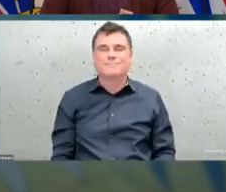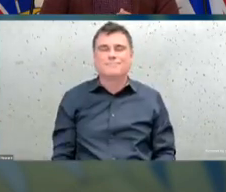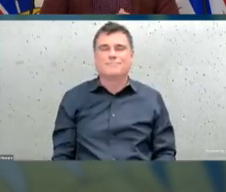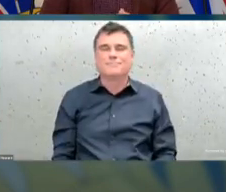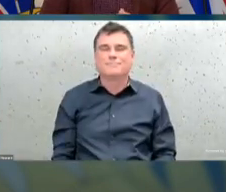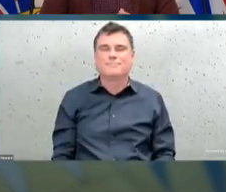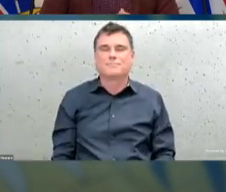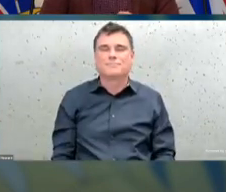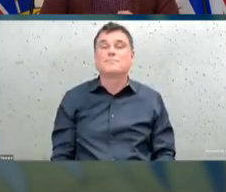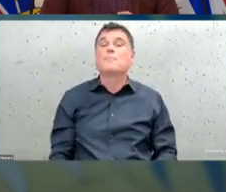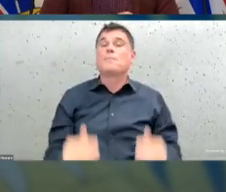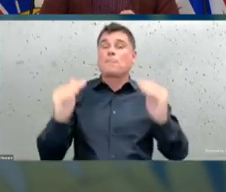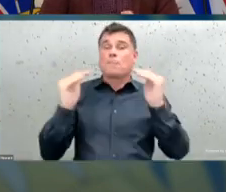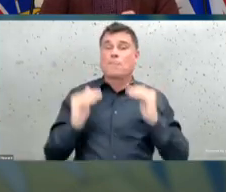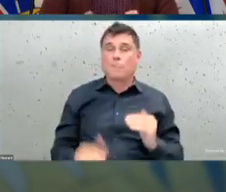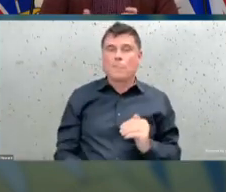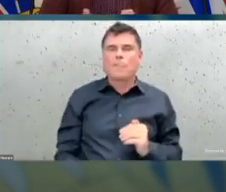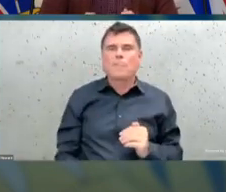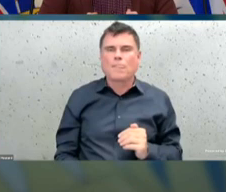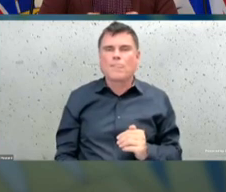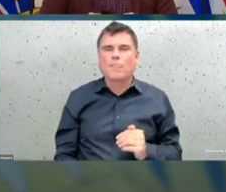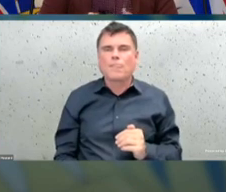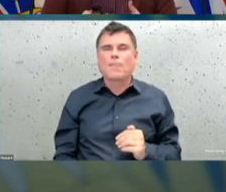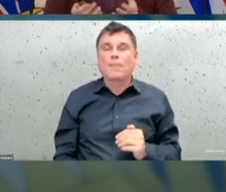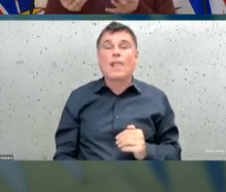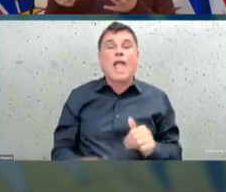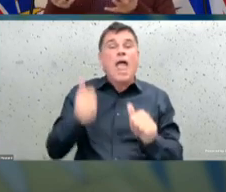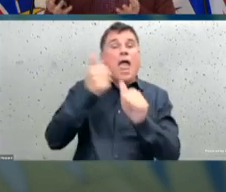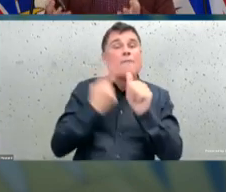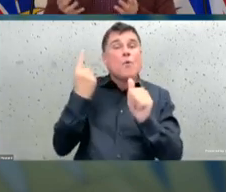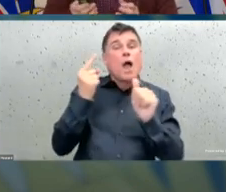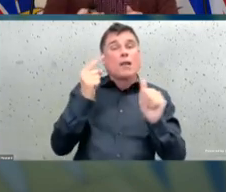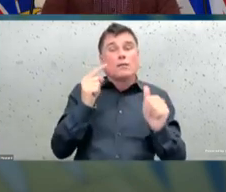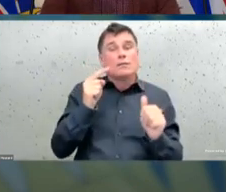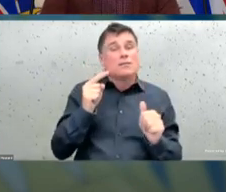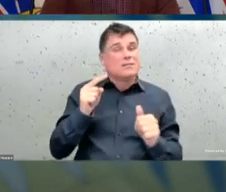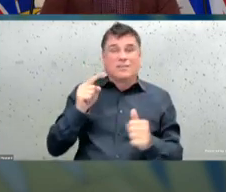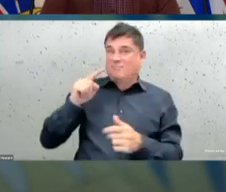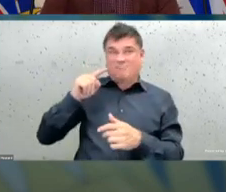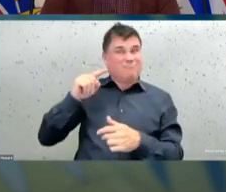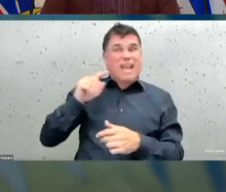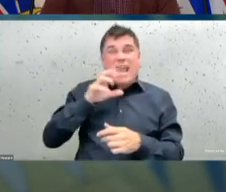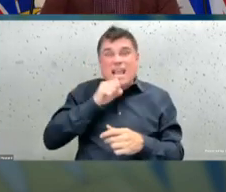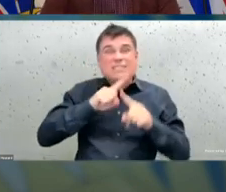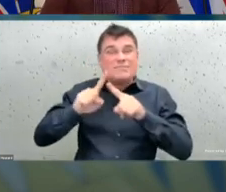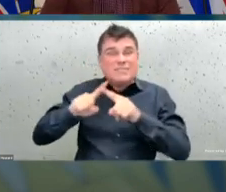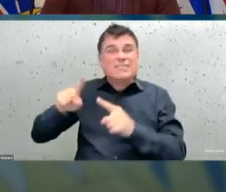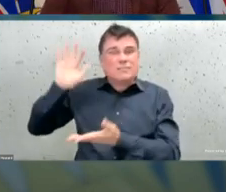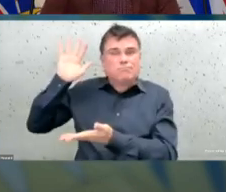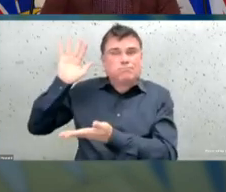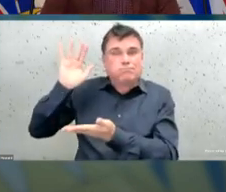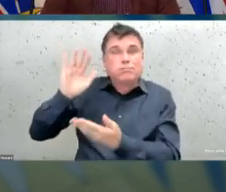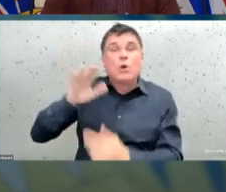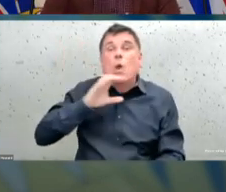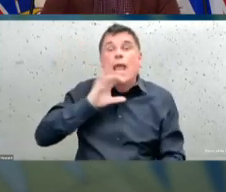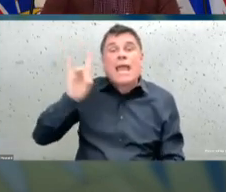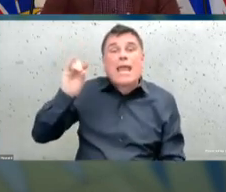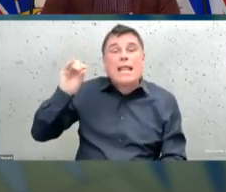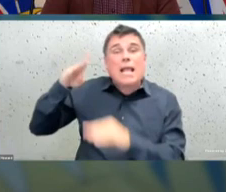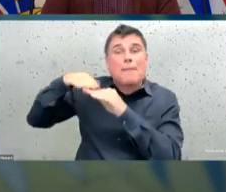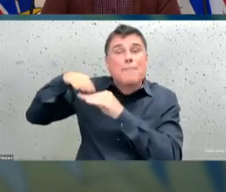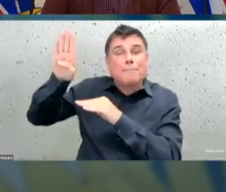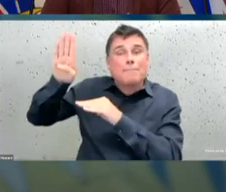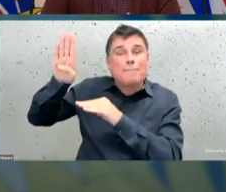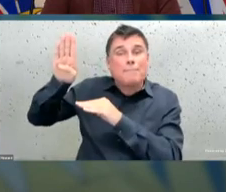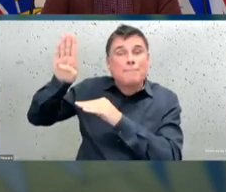of people over the age of 80, and where we're seeing this is people who are infected in some of the long-term care outbreaks that we're